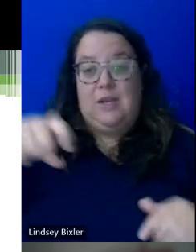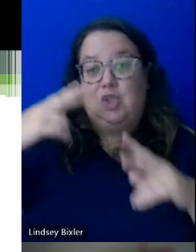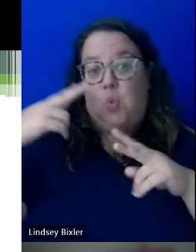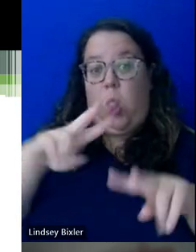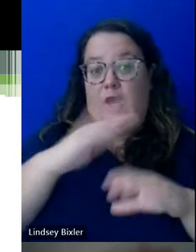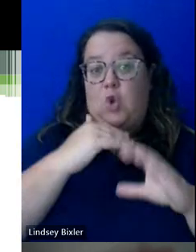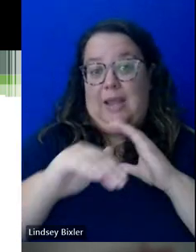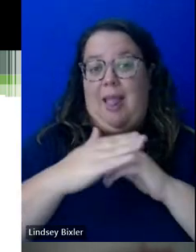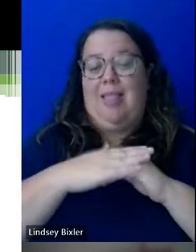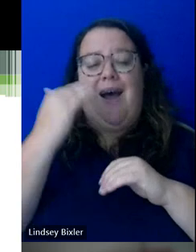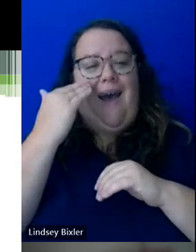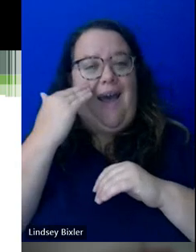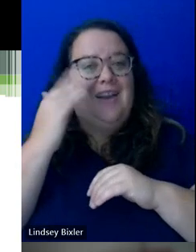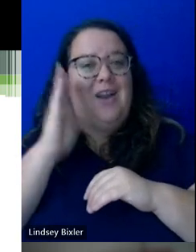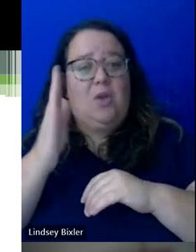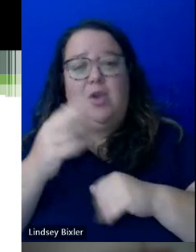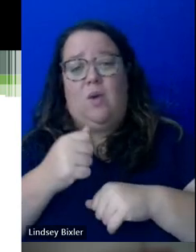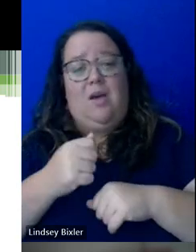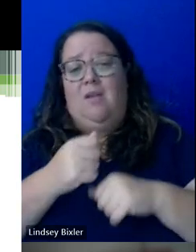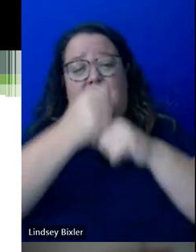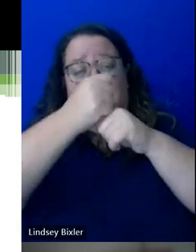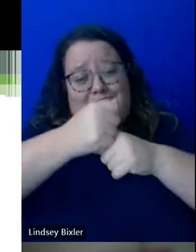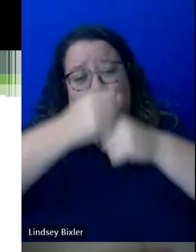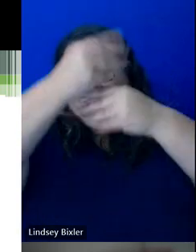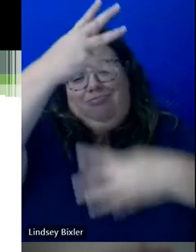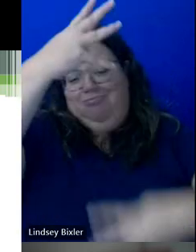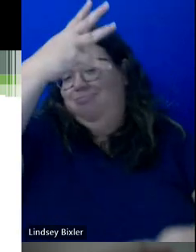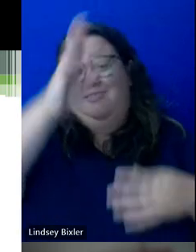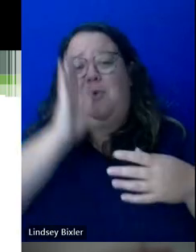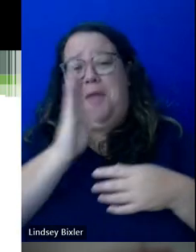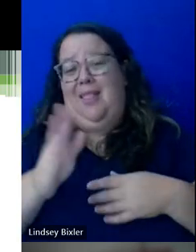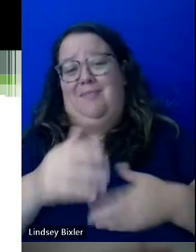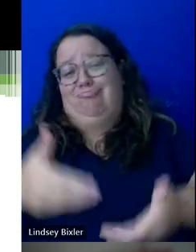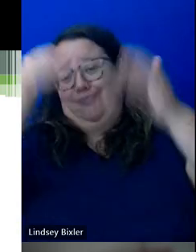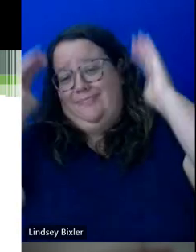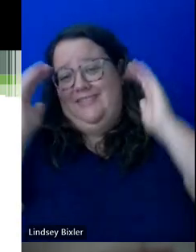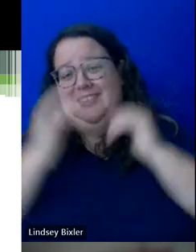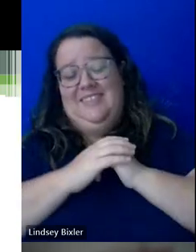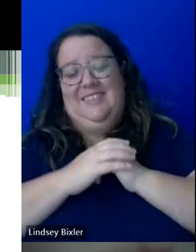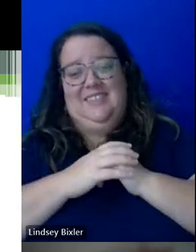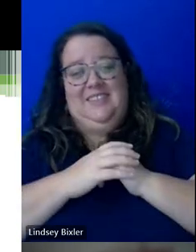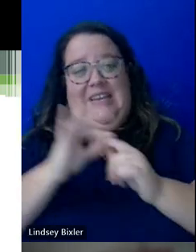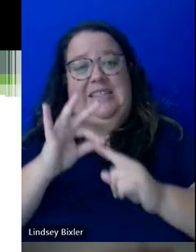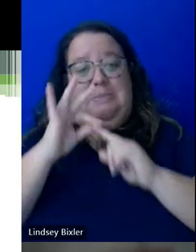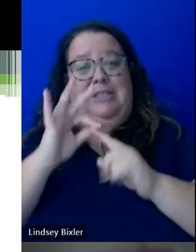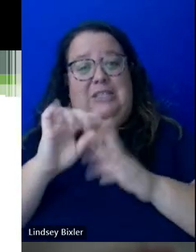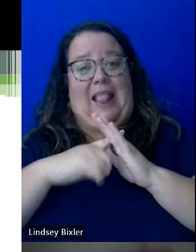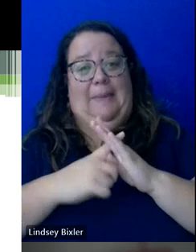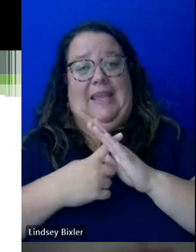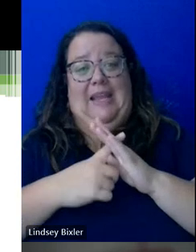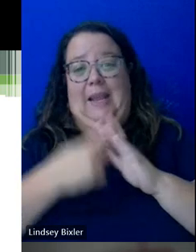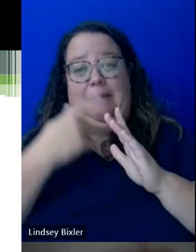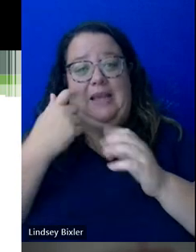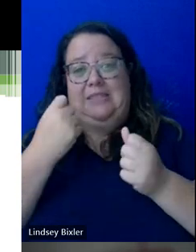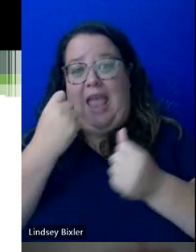email. I know you're going to get inundated. I know that, especially in the very beginning, because everybody